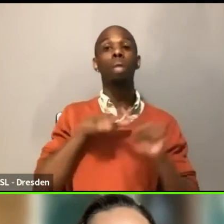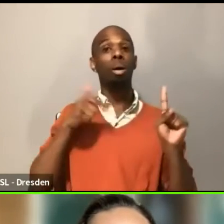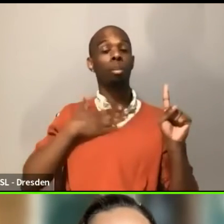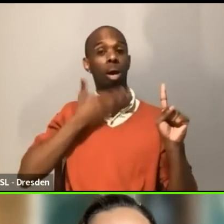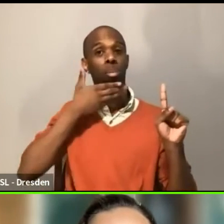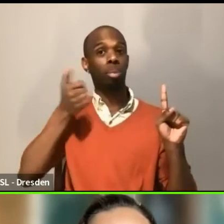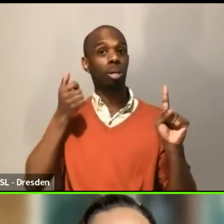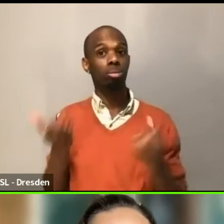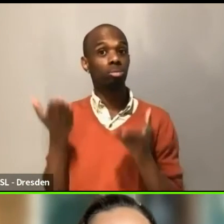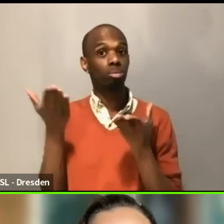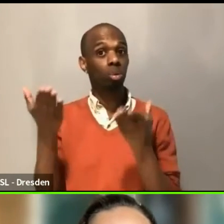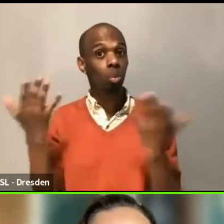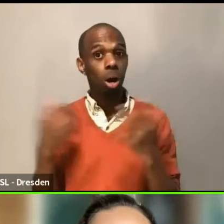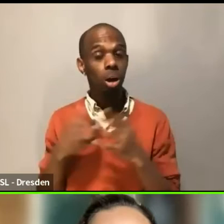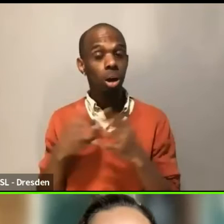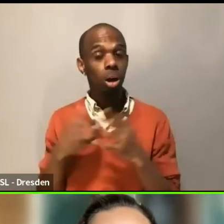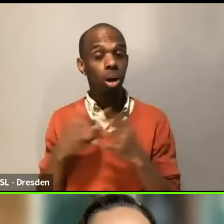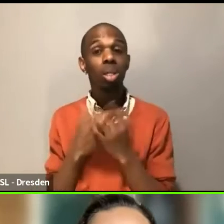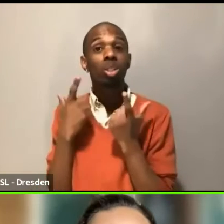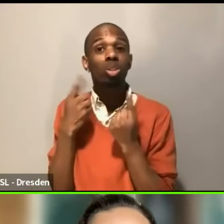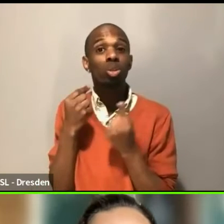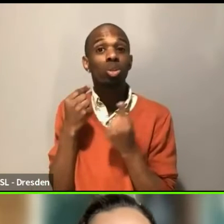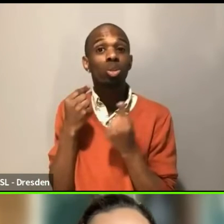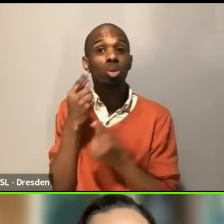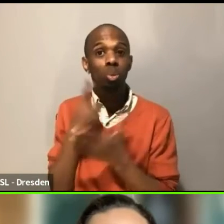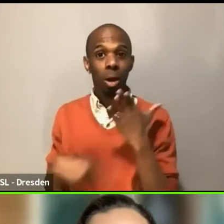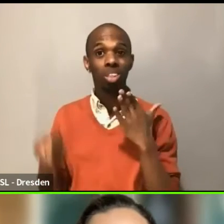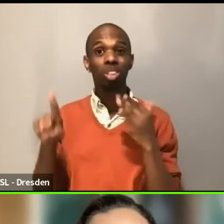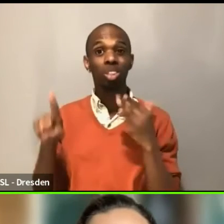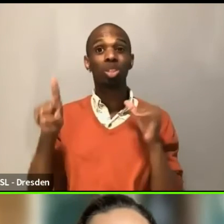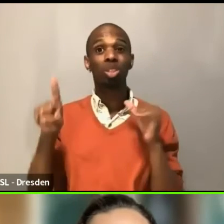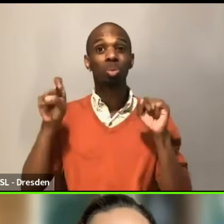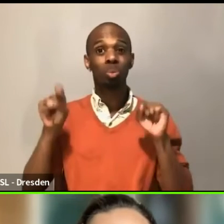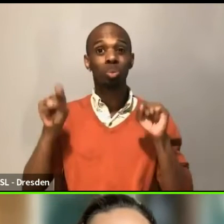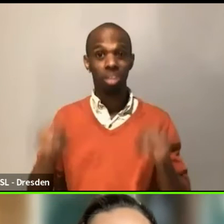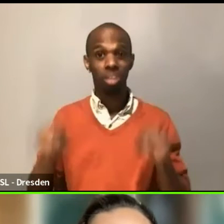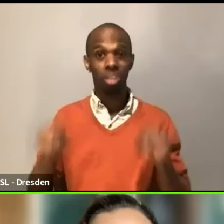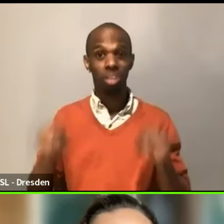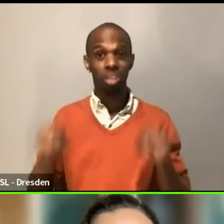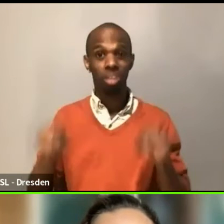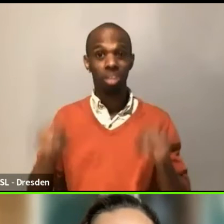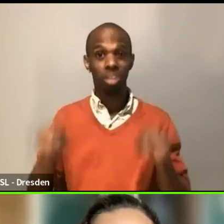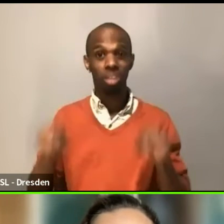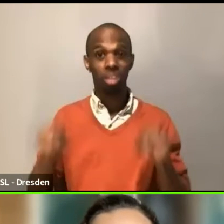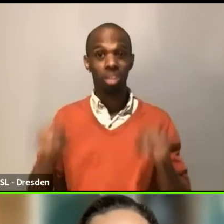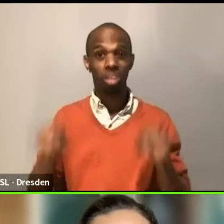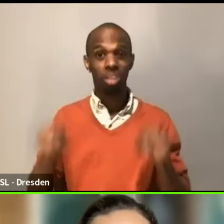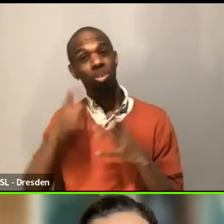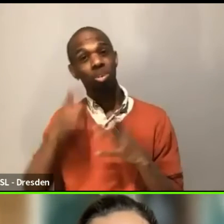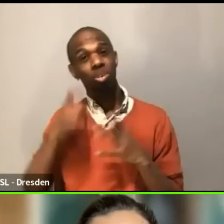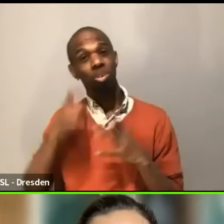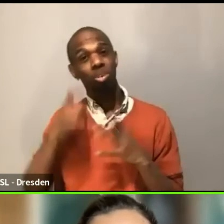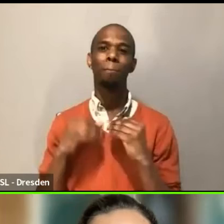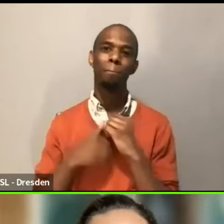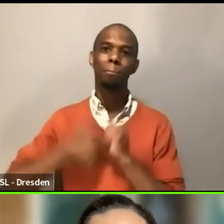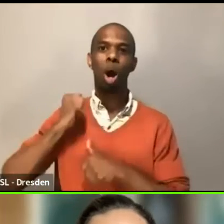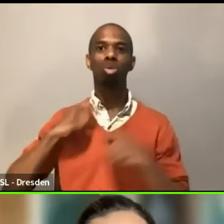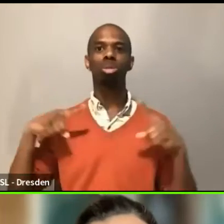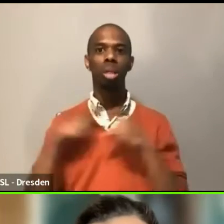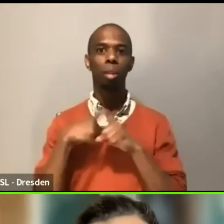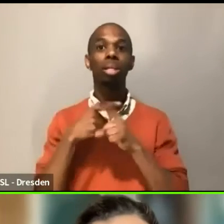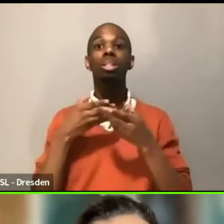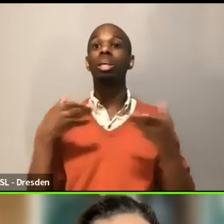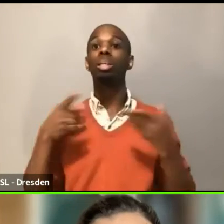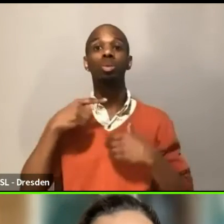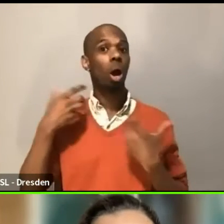production side is very complex. Like actually for mothers, the most complicated thing was not the caregiver fund, it was the